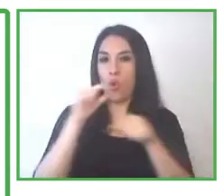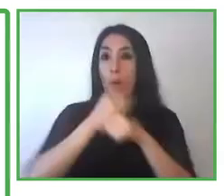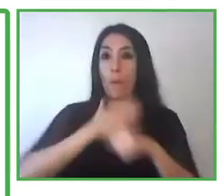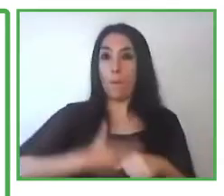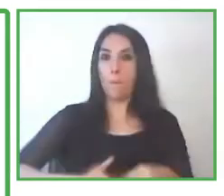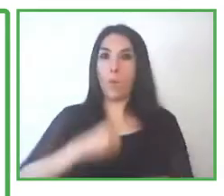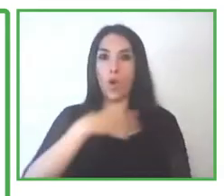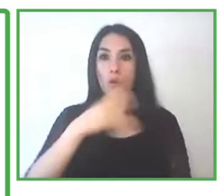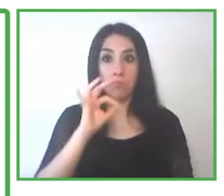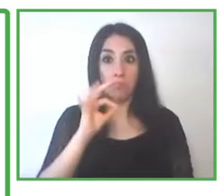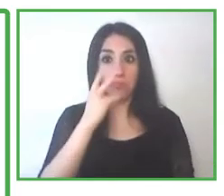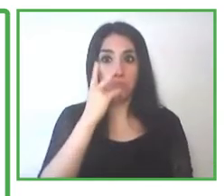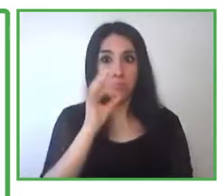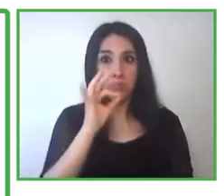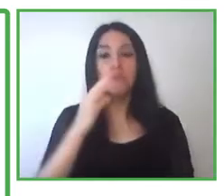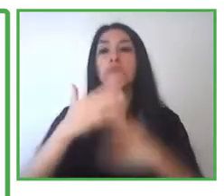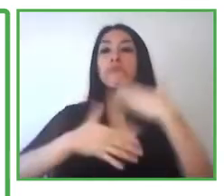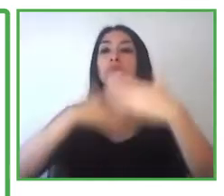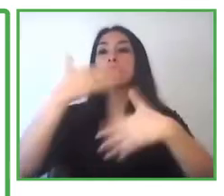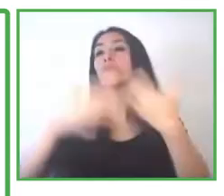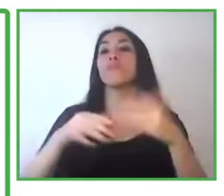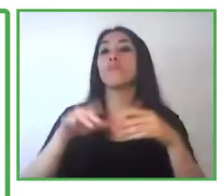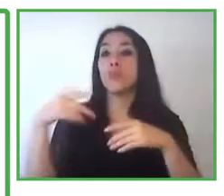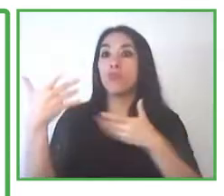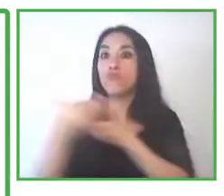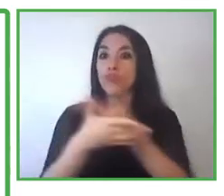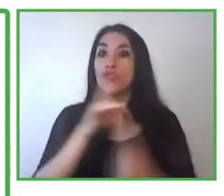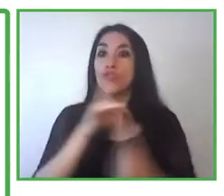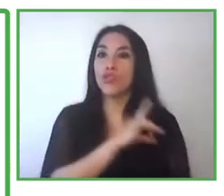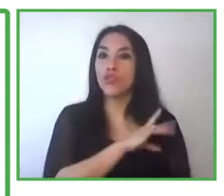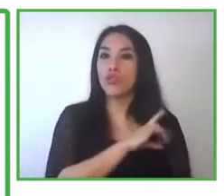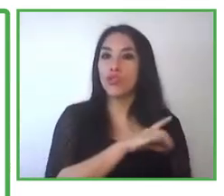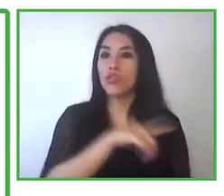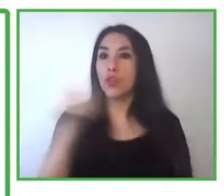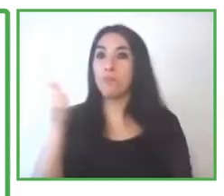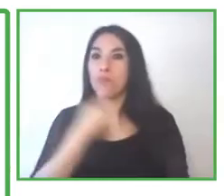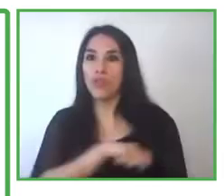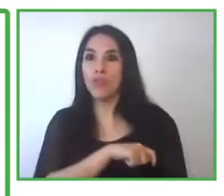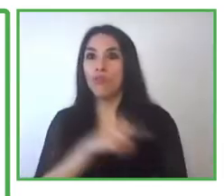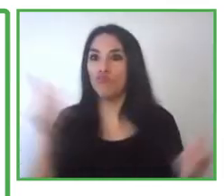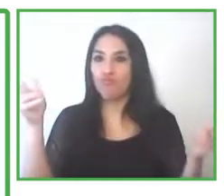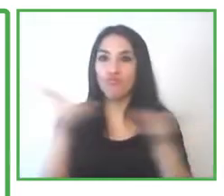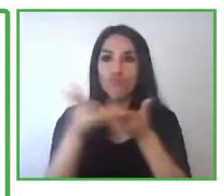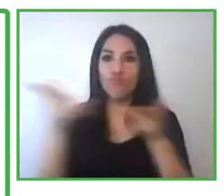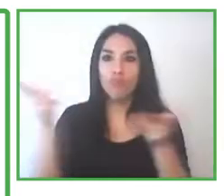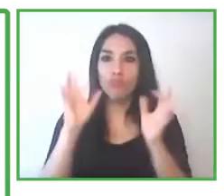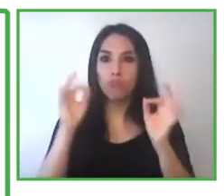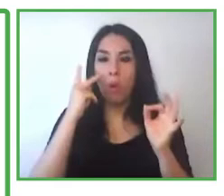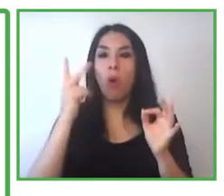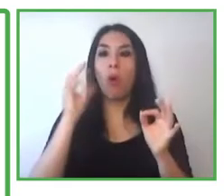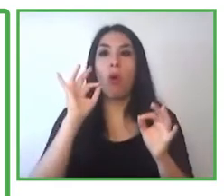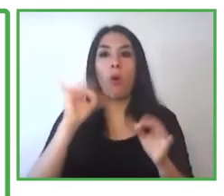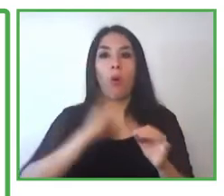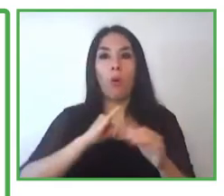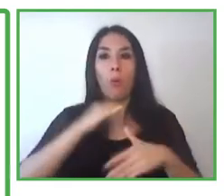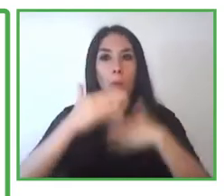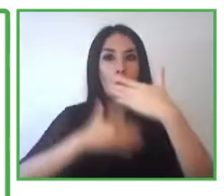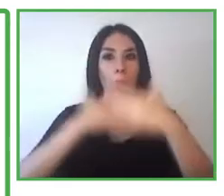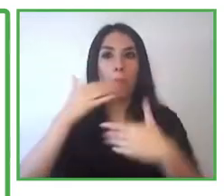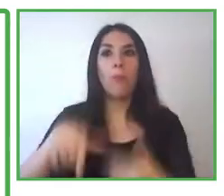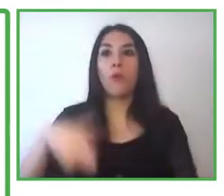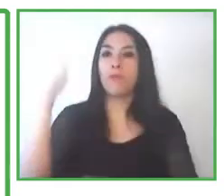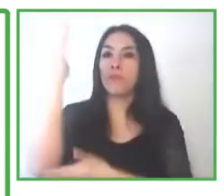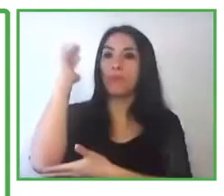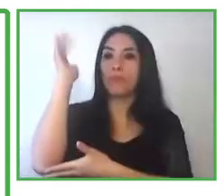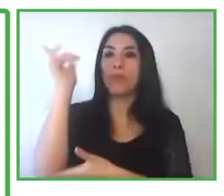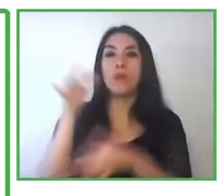of Impact Transfer in this third year as partners in the project. Impact Transfer is one of the most relevant components of